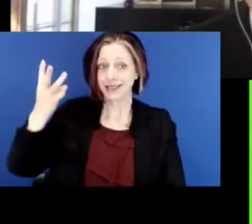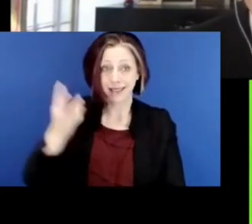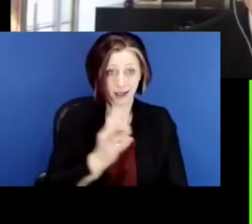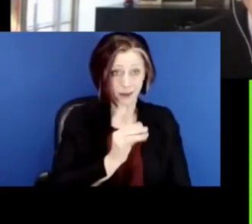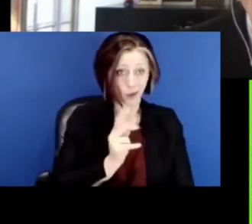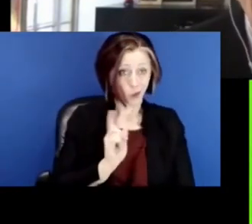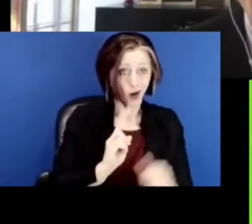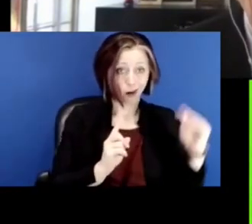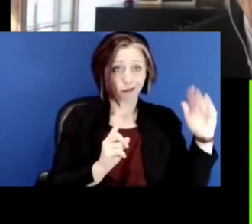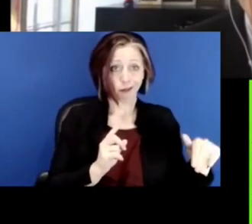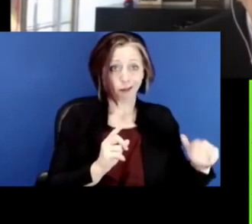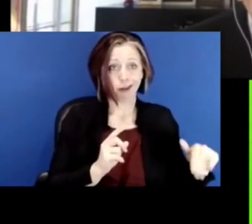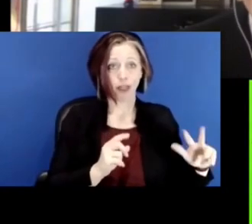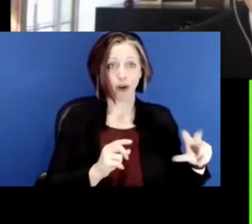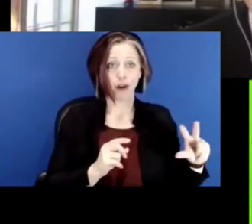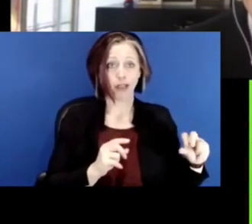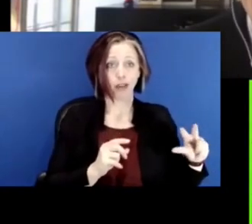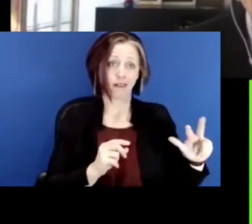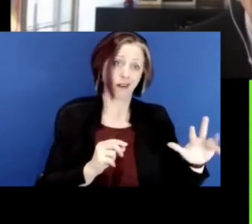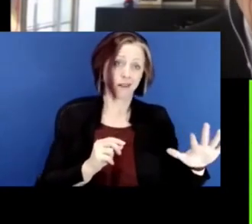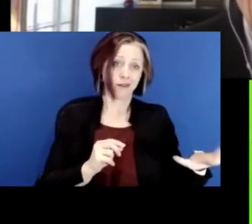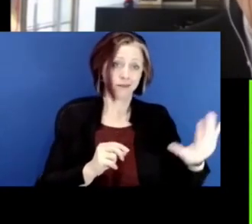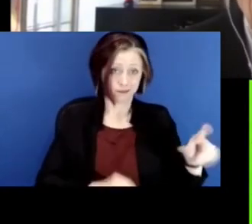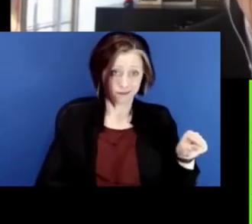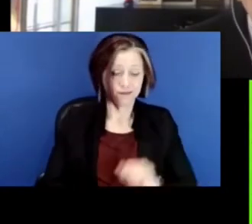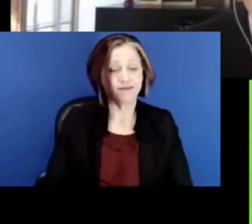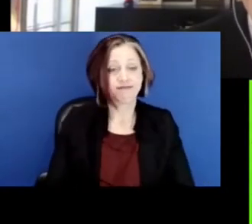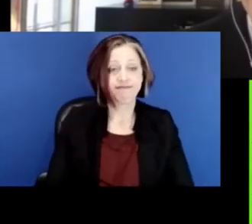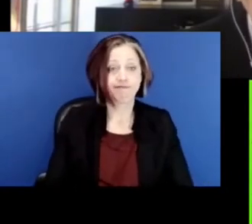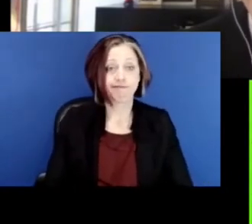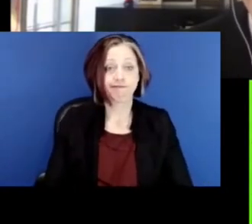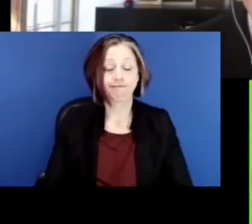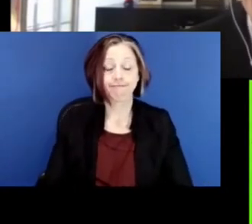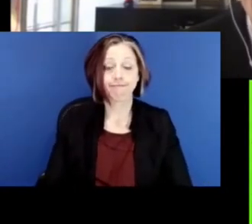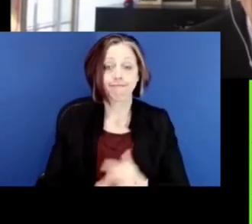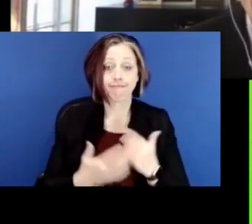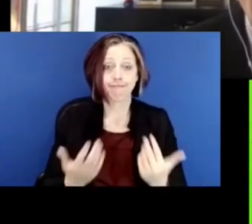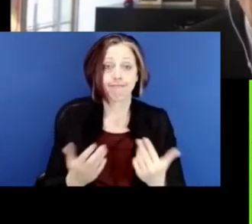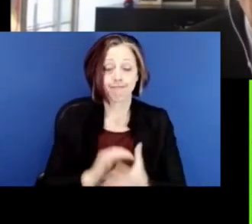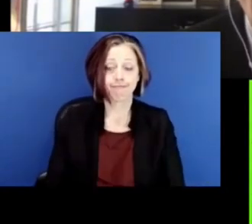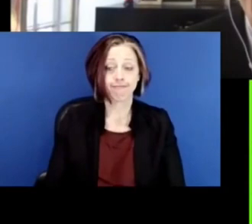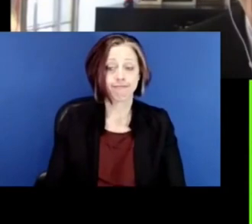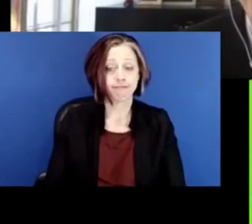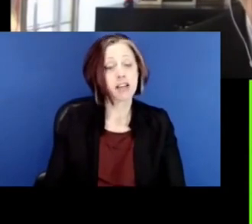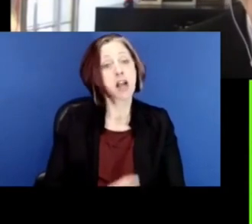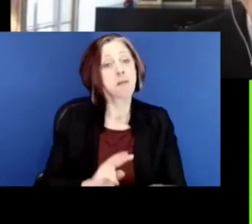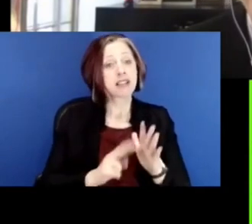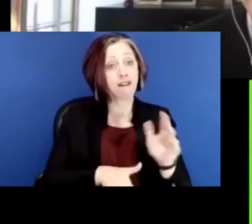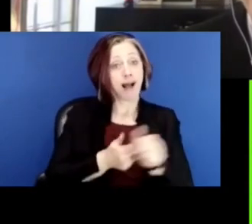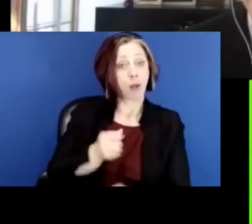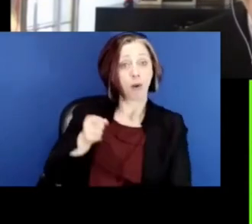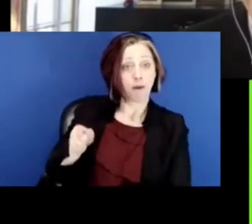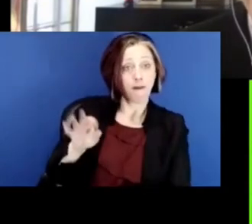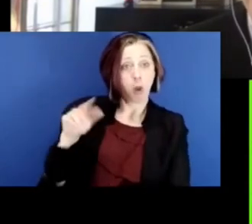30 to 35th. So, not that we want to follow Florida,